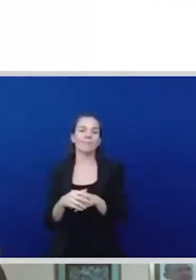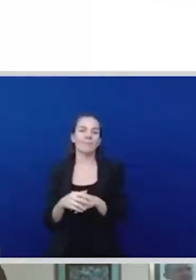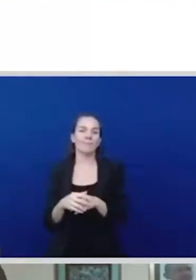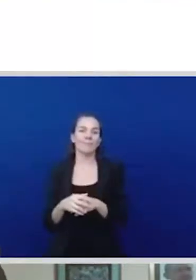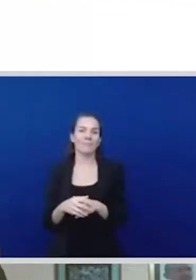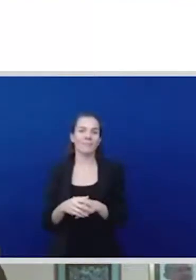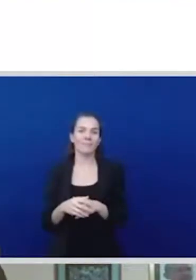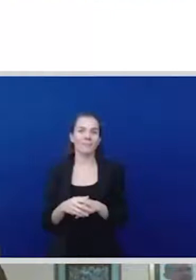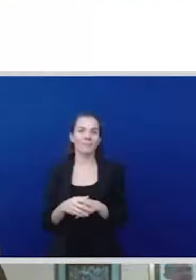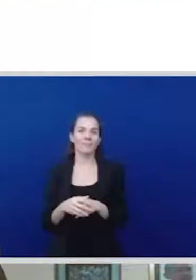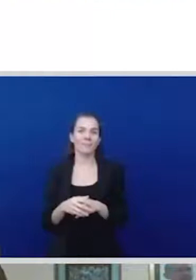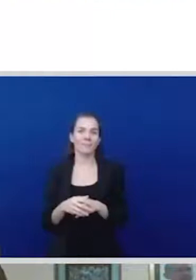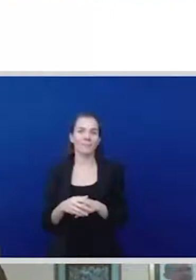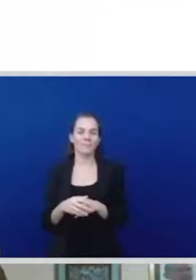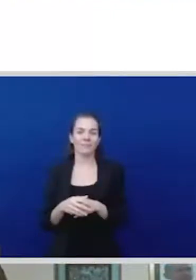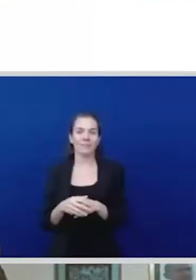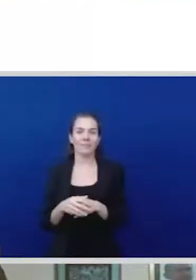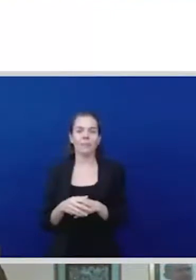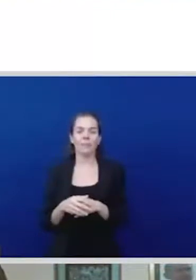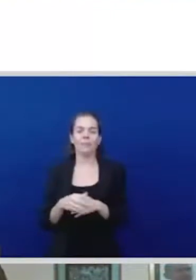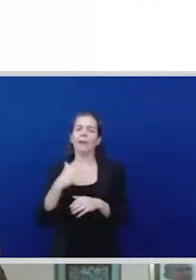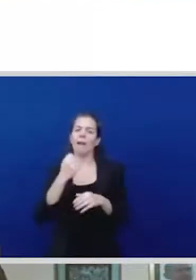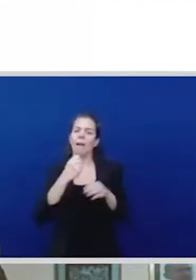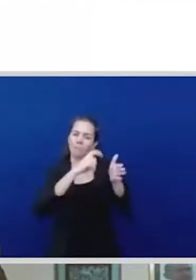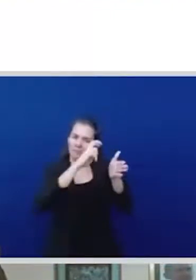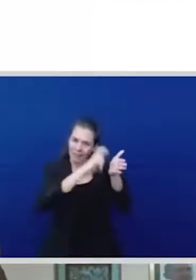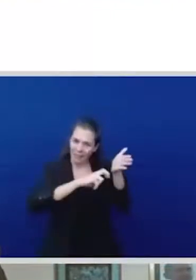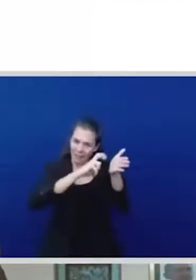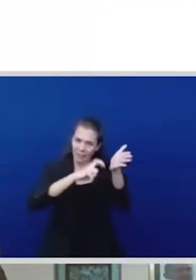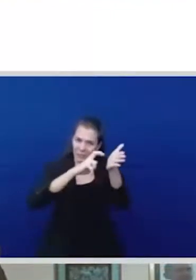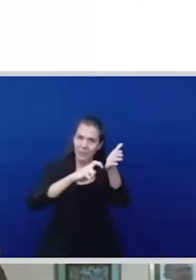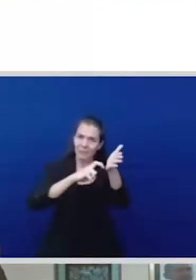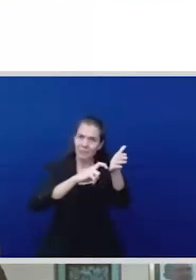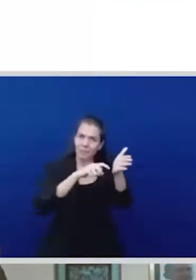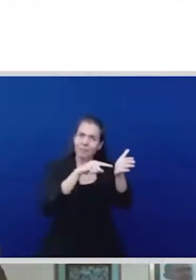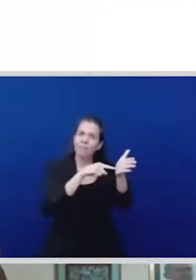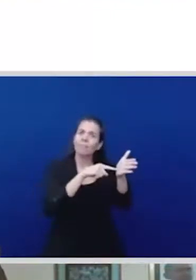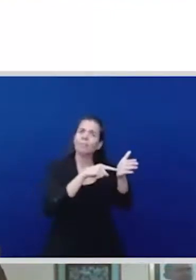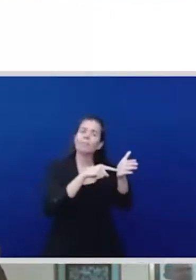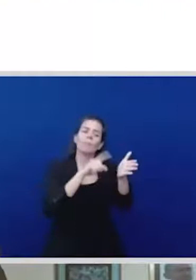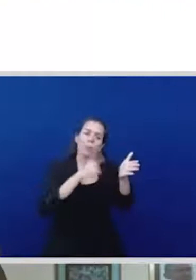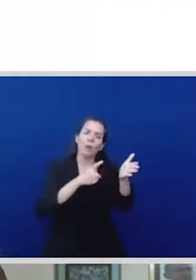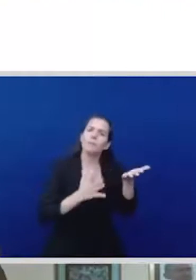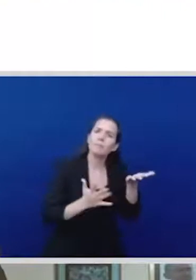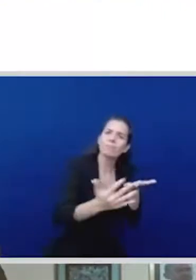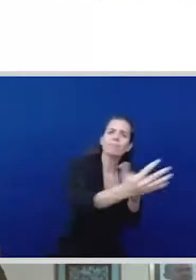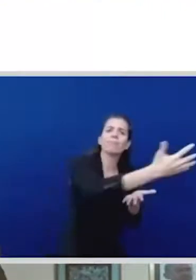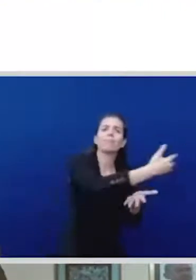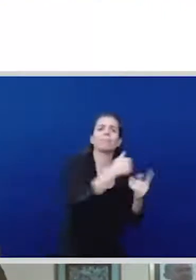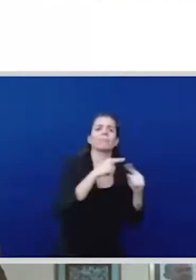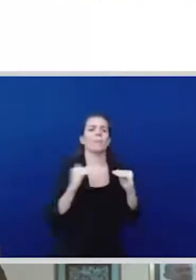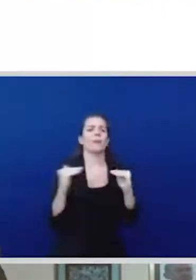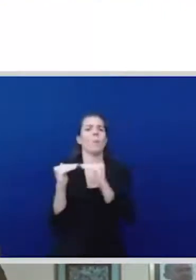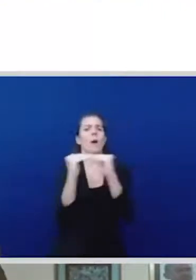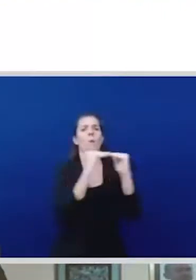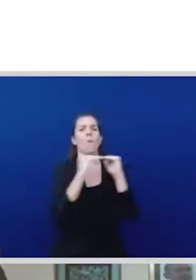is a huge big issue now being discussed at OECD and we have to pay attention to that we have to ask our tax department what are their positions on these